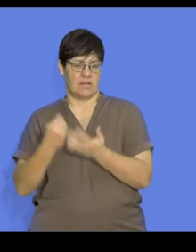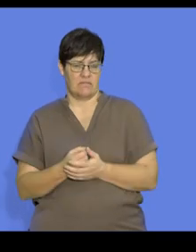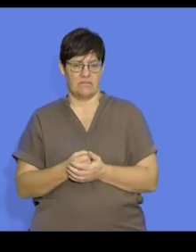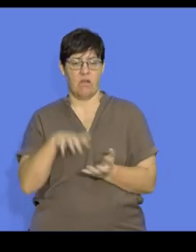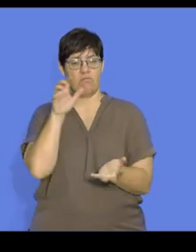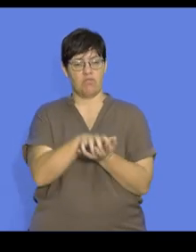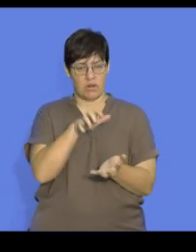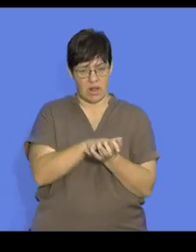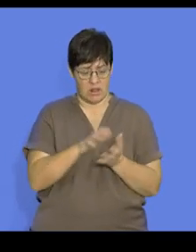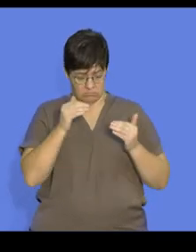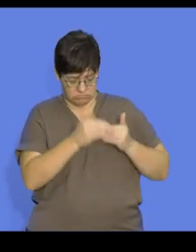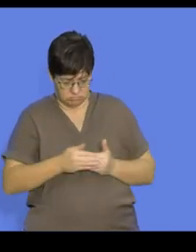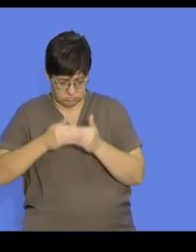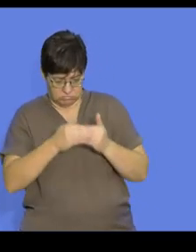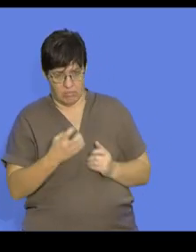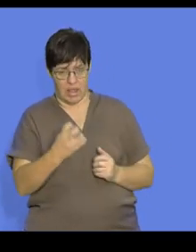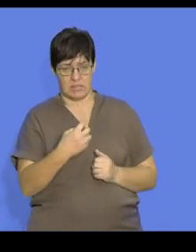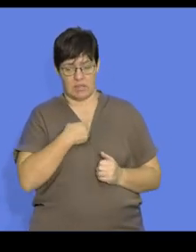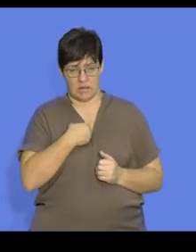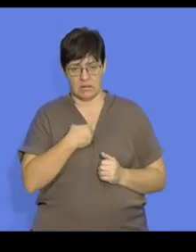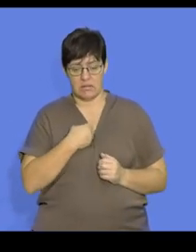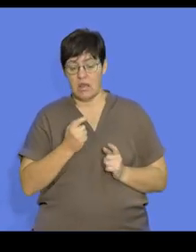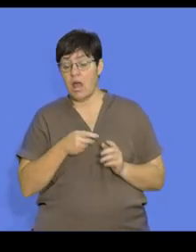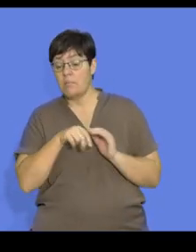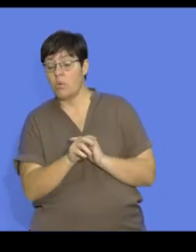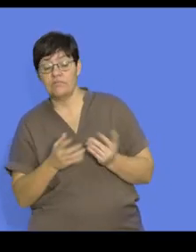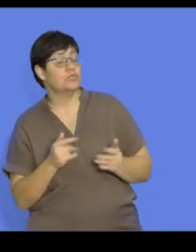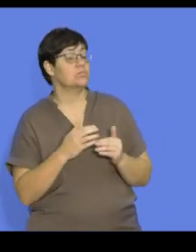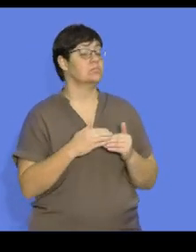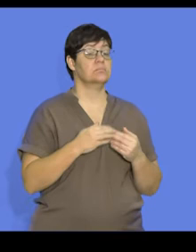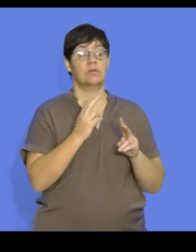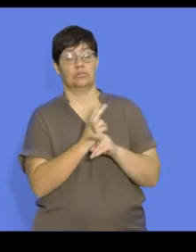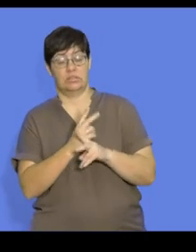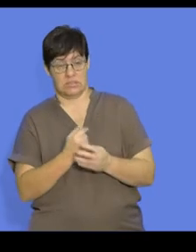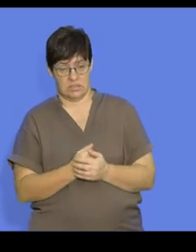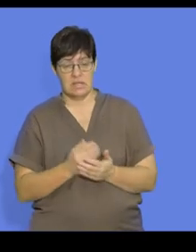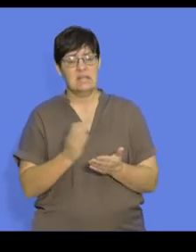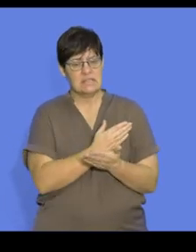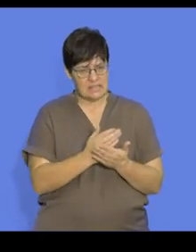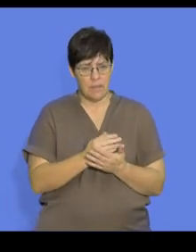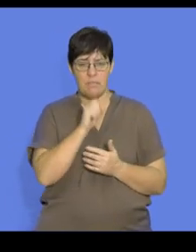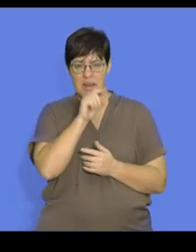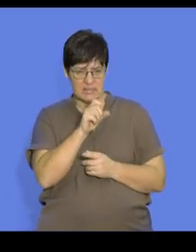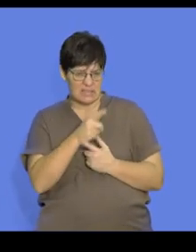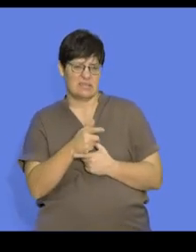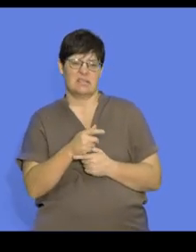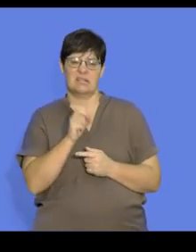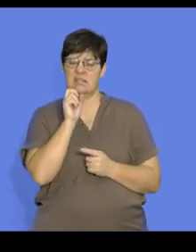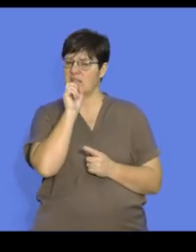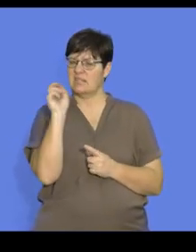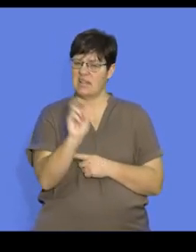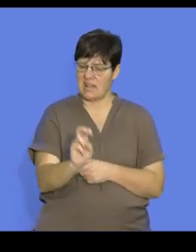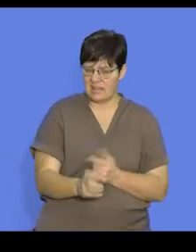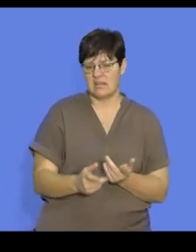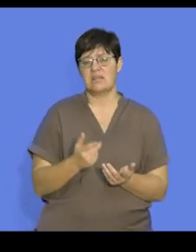Crocodiles, however, guard their eggs and protect the young after hatching. Some lizards and snakes also guard their eggs. So we do